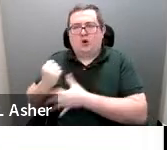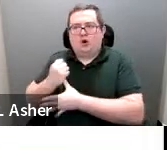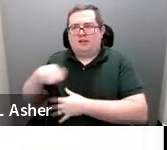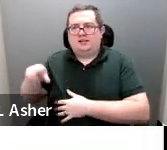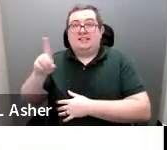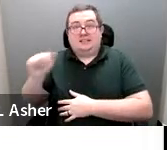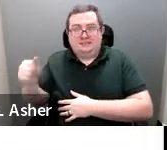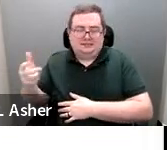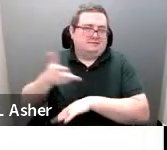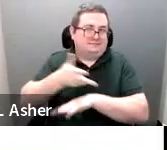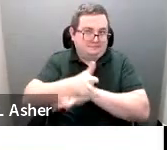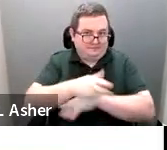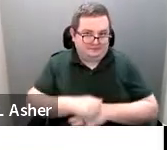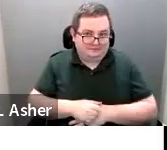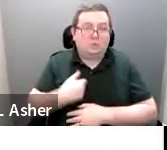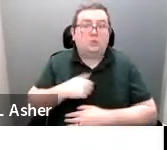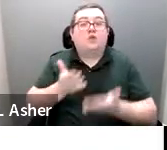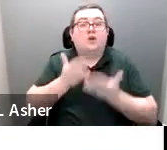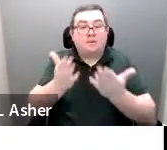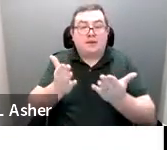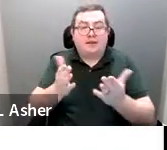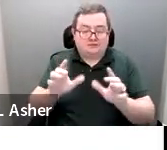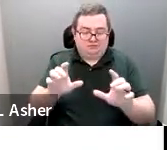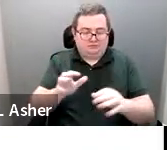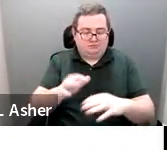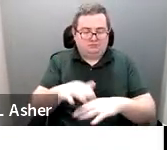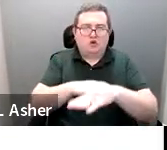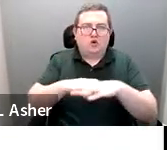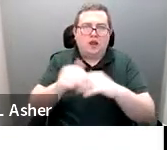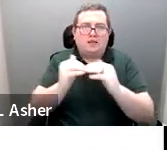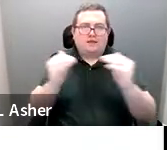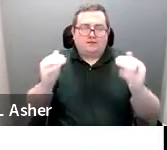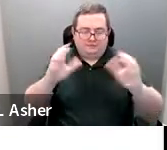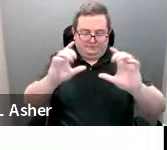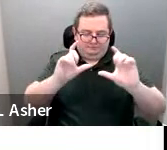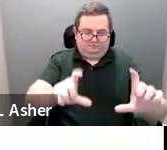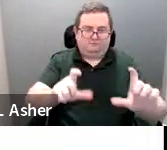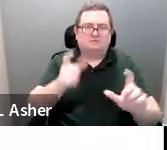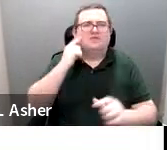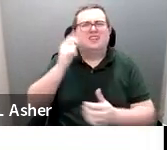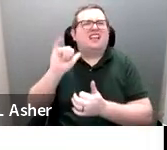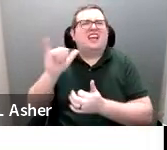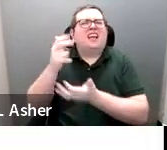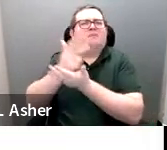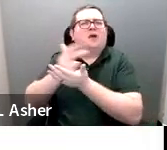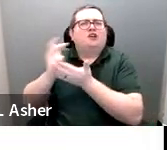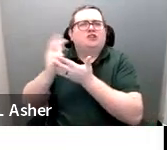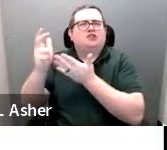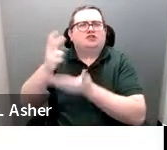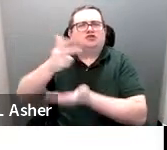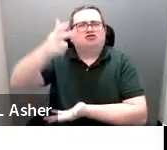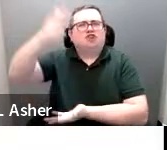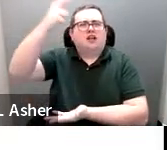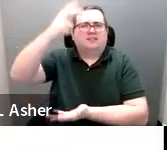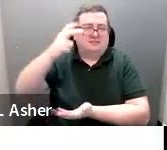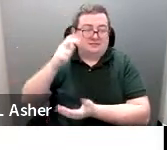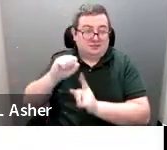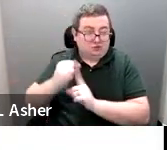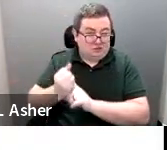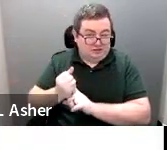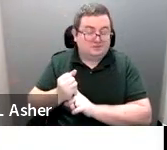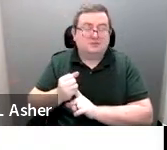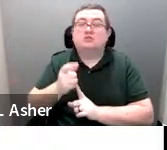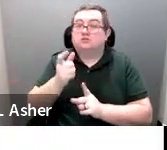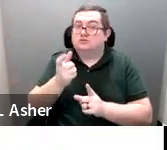We recommend that they're installed at ground level. This is more like for a parking garage situation. You are going